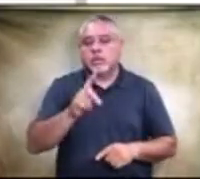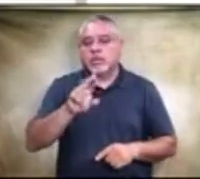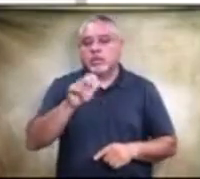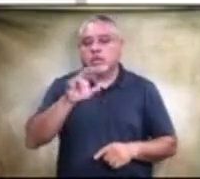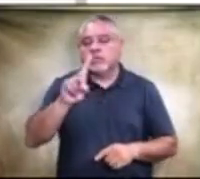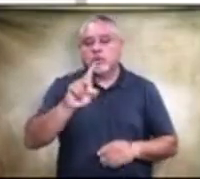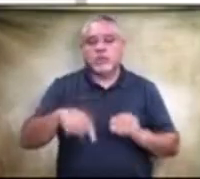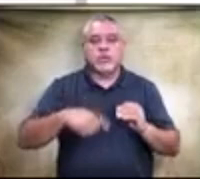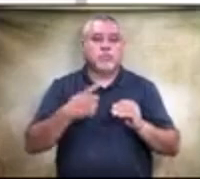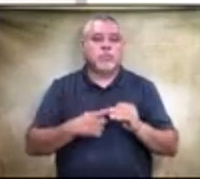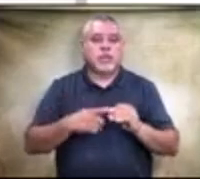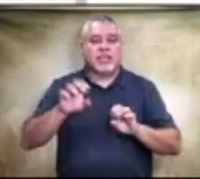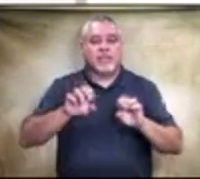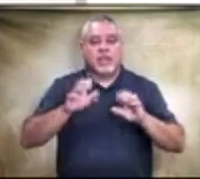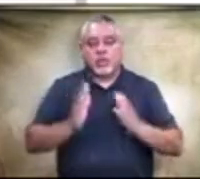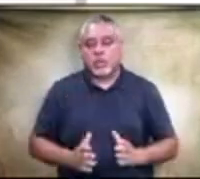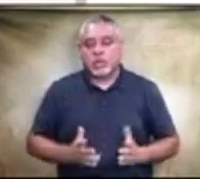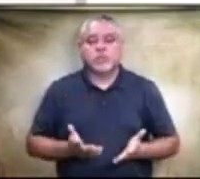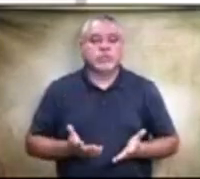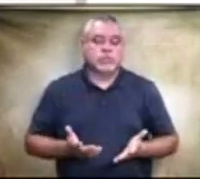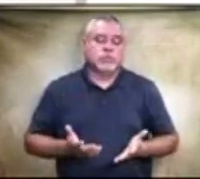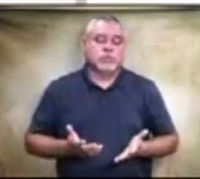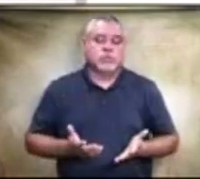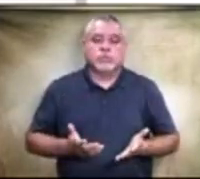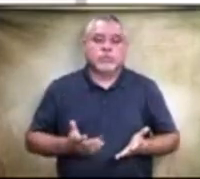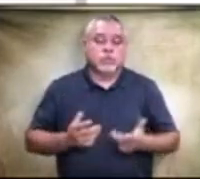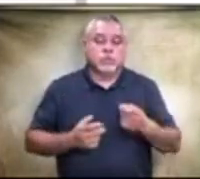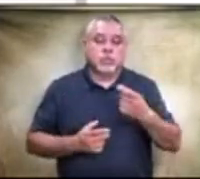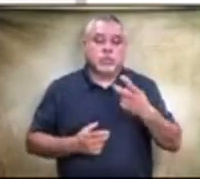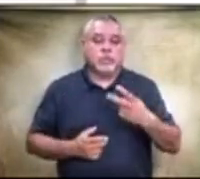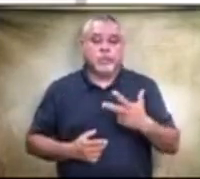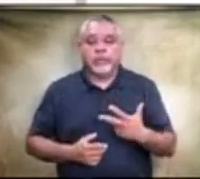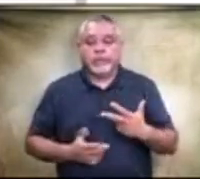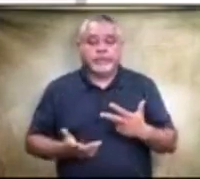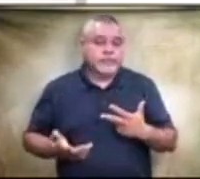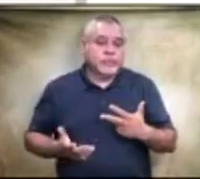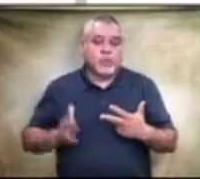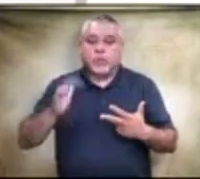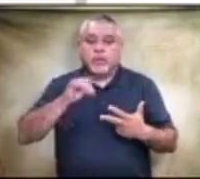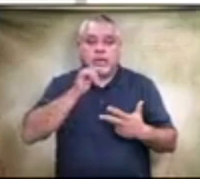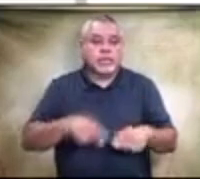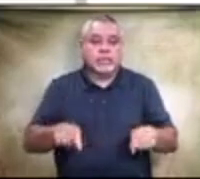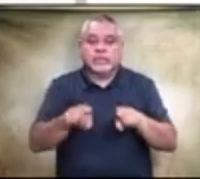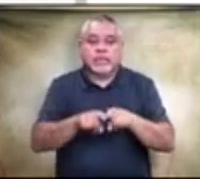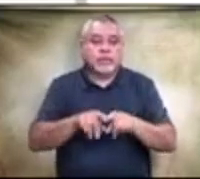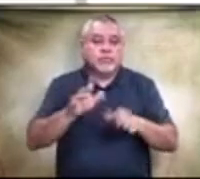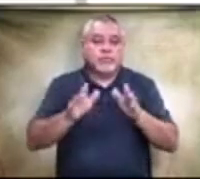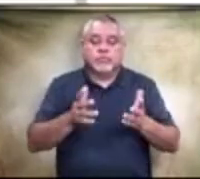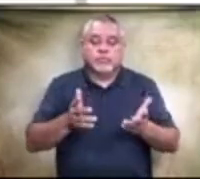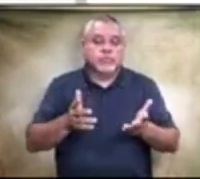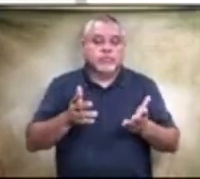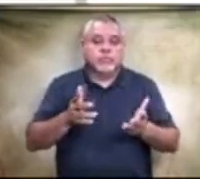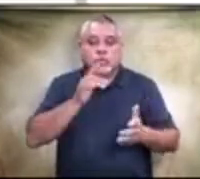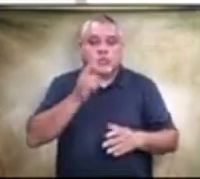evaluators, one, two, and three. I hope they're not the same ones that were previously